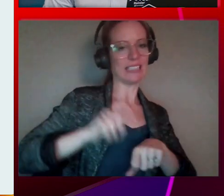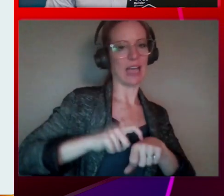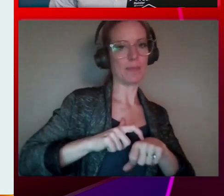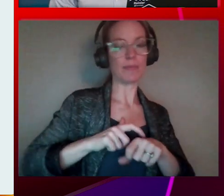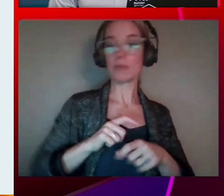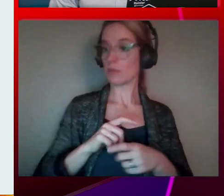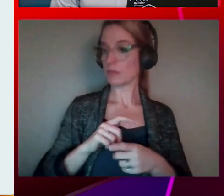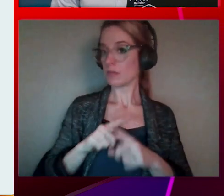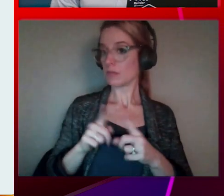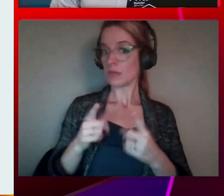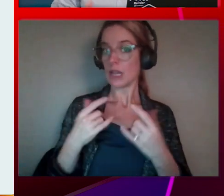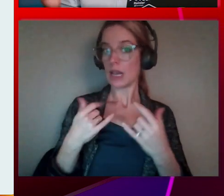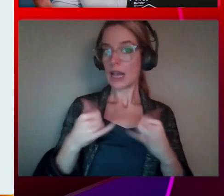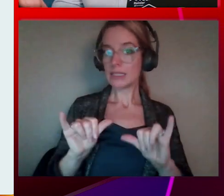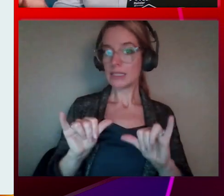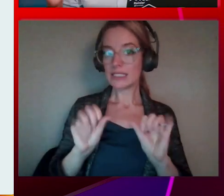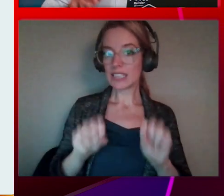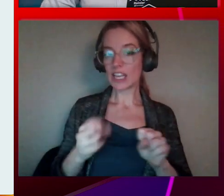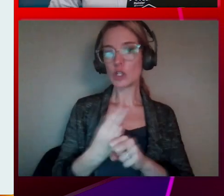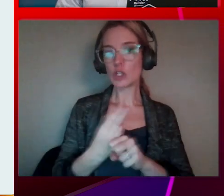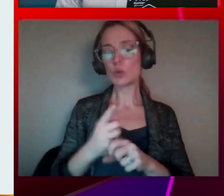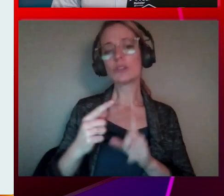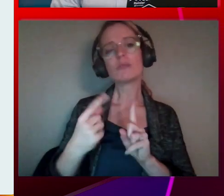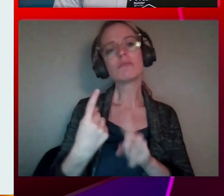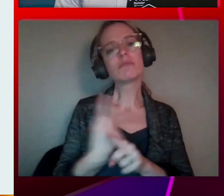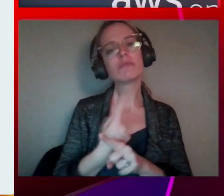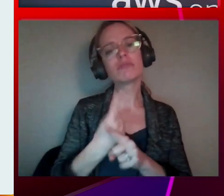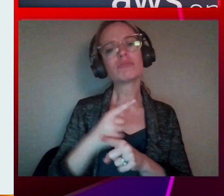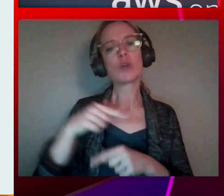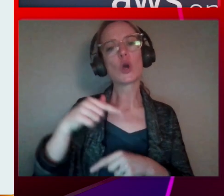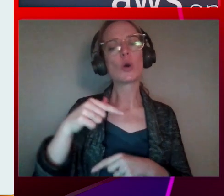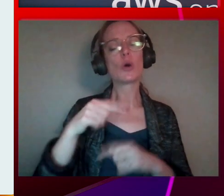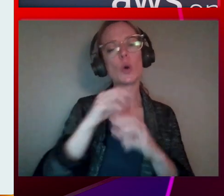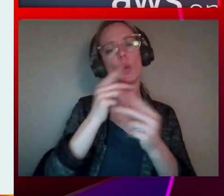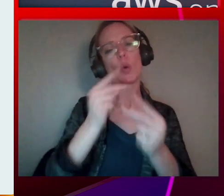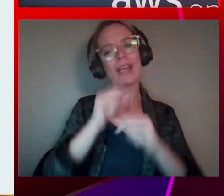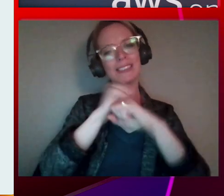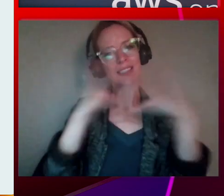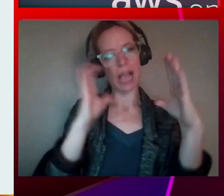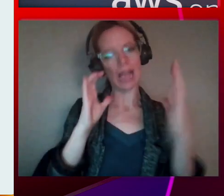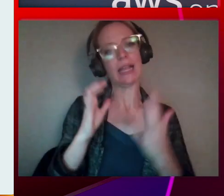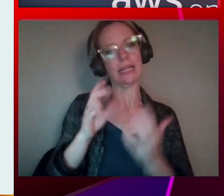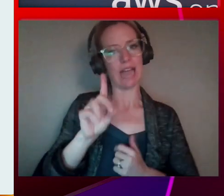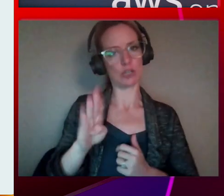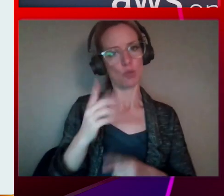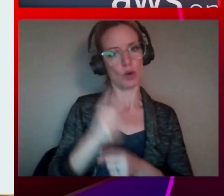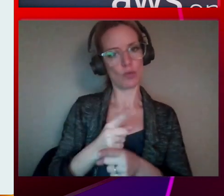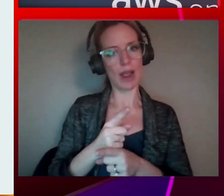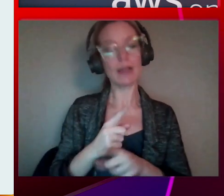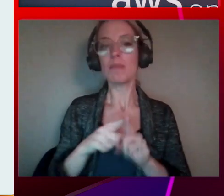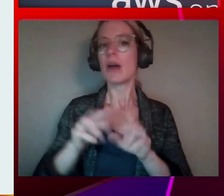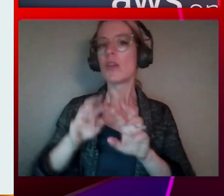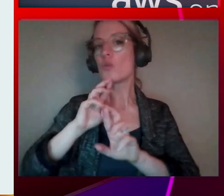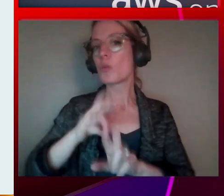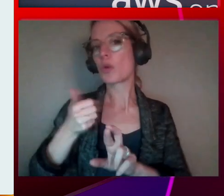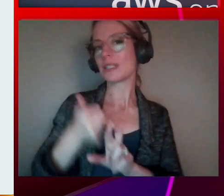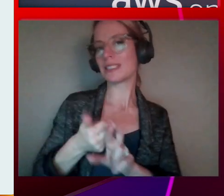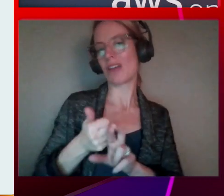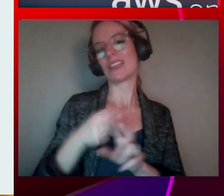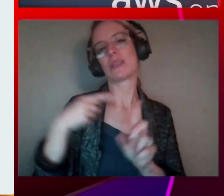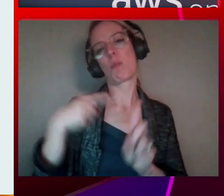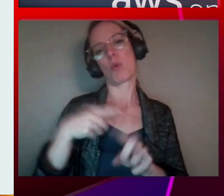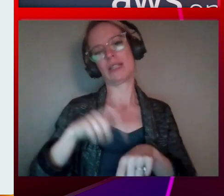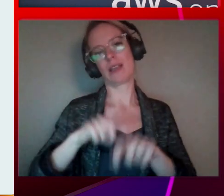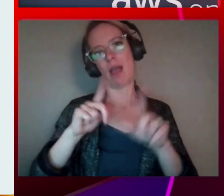do that with a traditional QuickSight dashboard. The report is that snapshot of a point in time, though. That is correct. It doesn't change. OK, good. So this